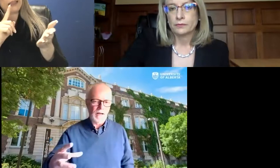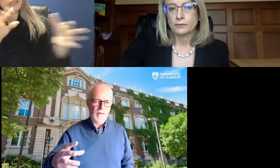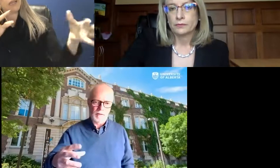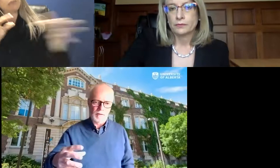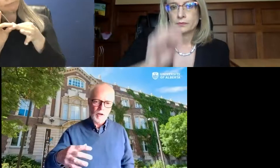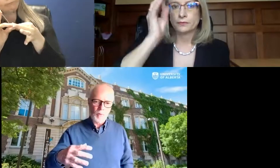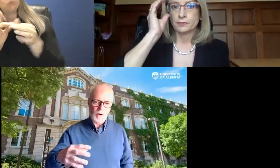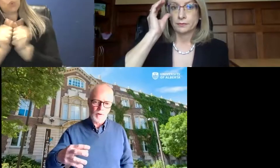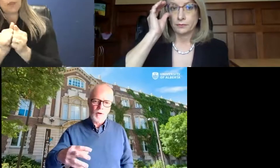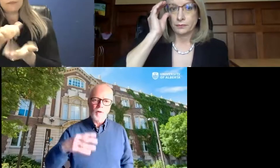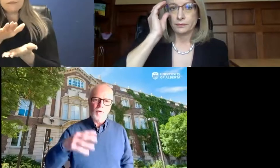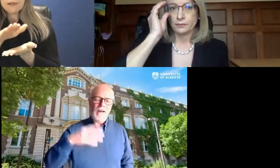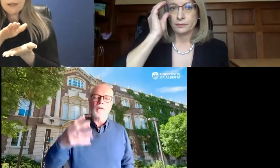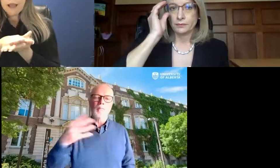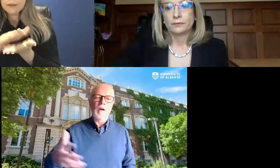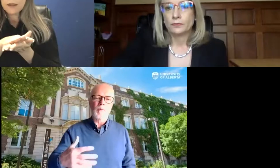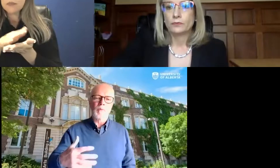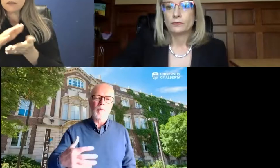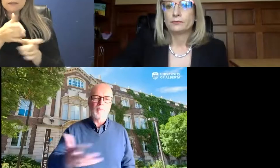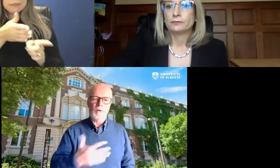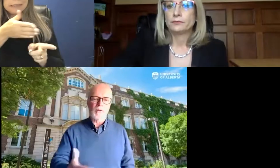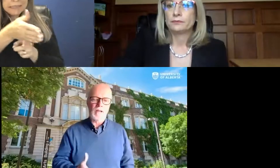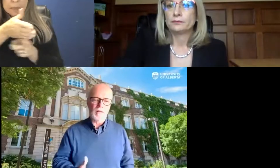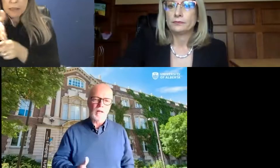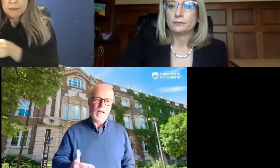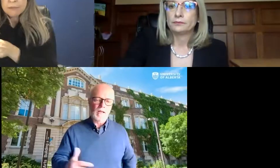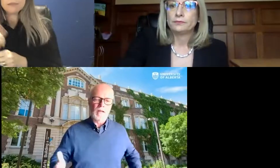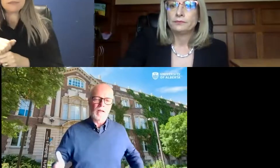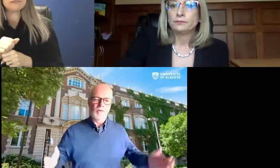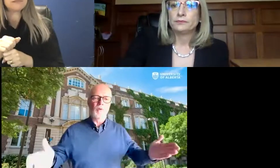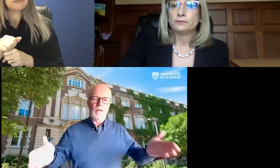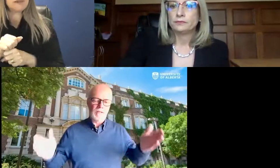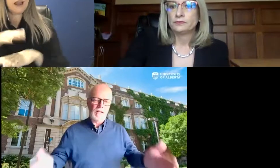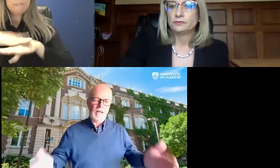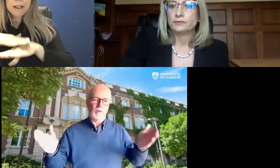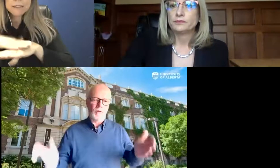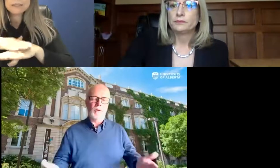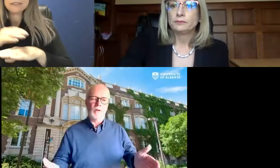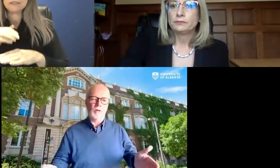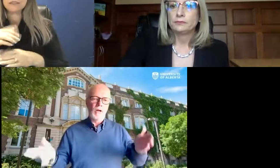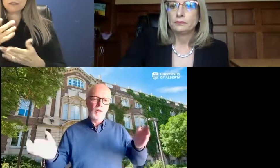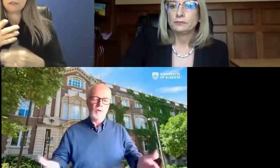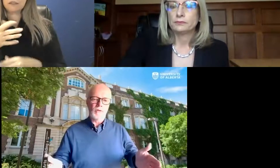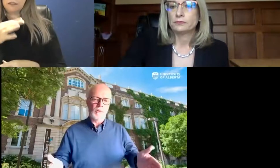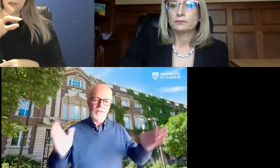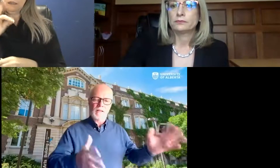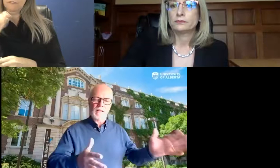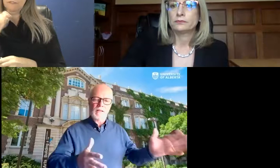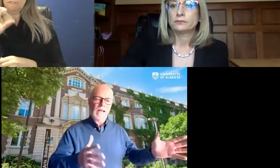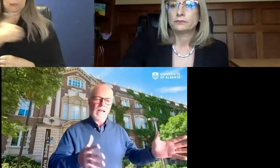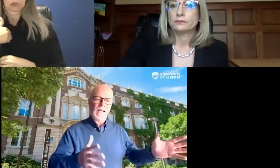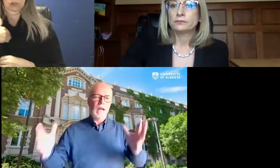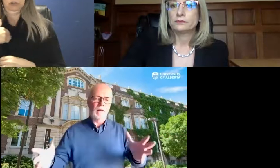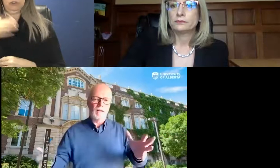advising, where faculty members expertise is really central and critical to the students, that